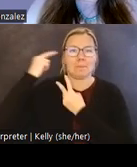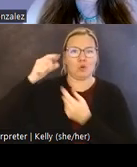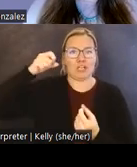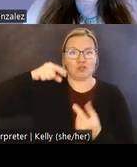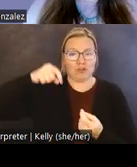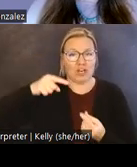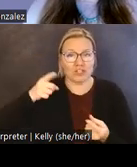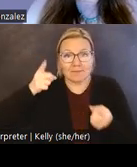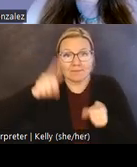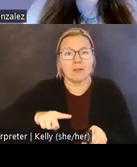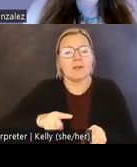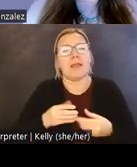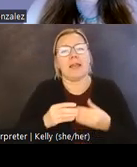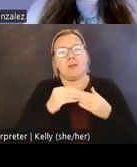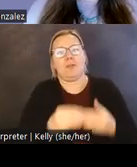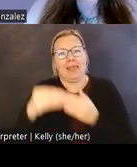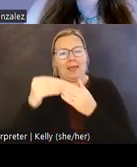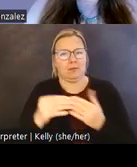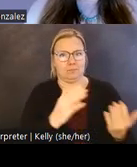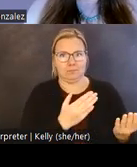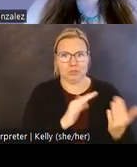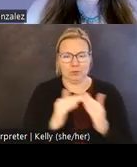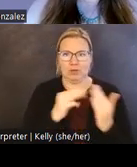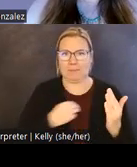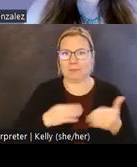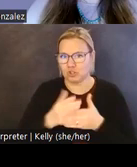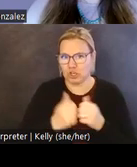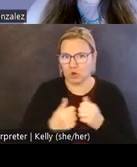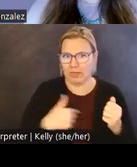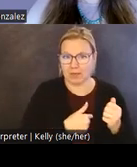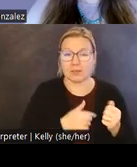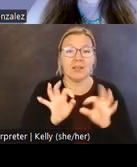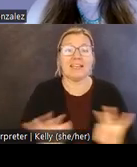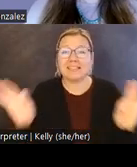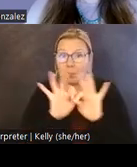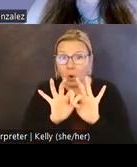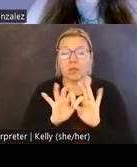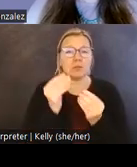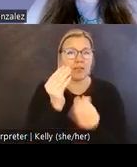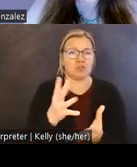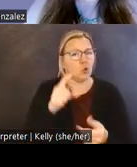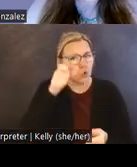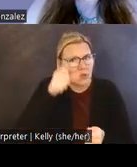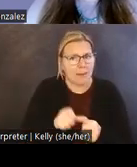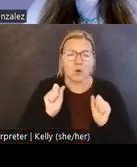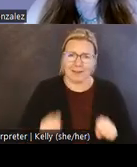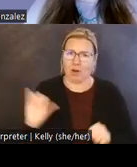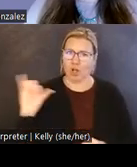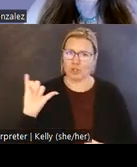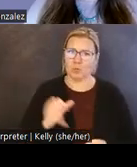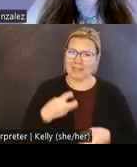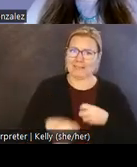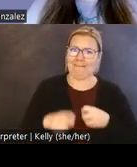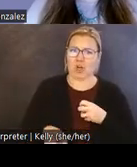community members to share with us. It's important to note that remembering is also difficult. The current